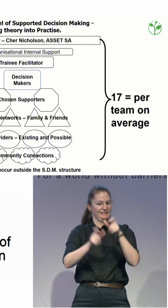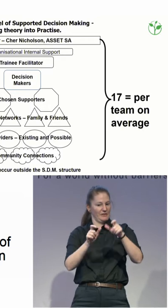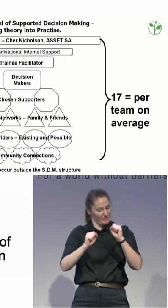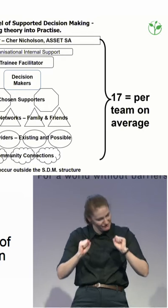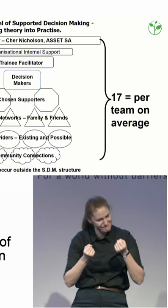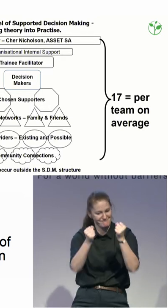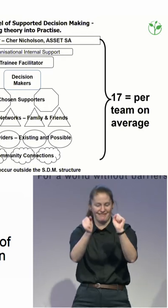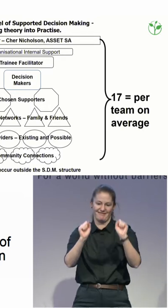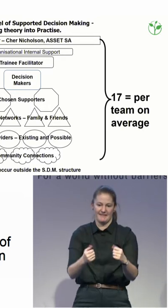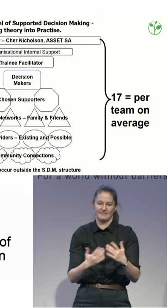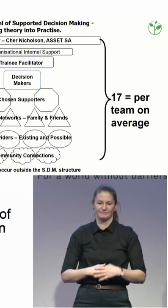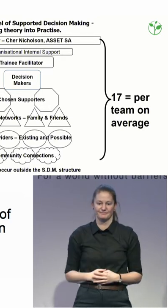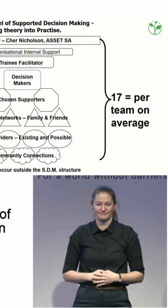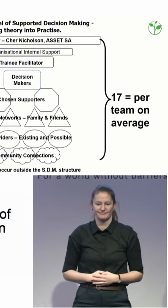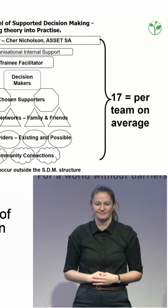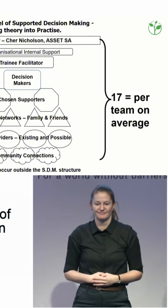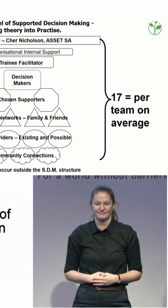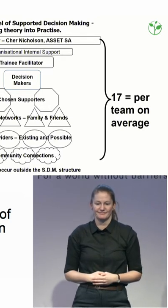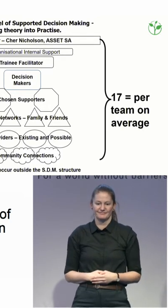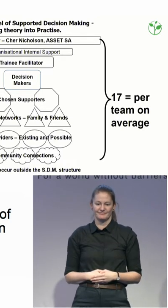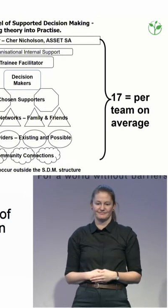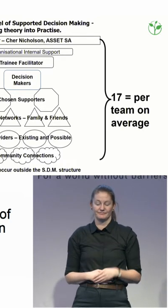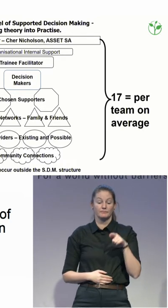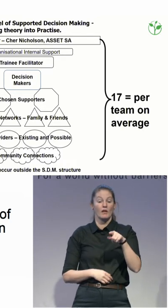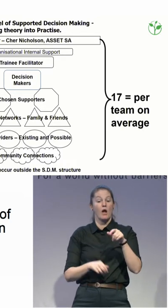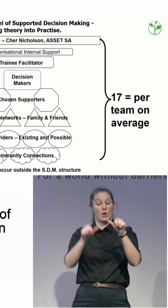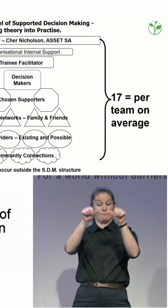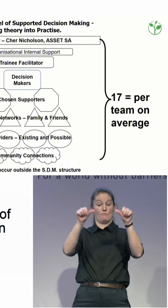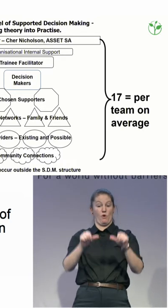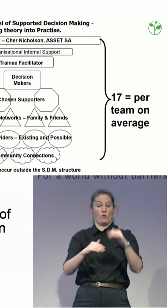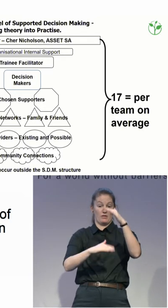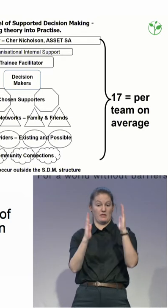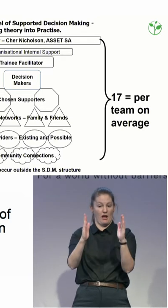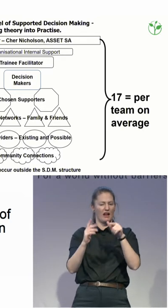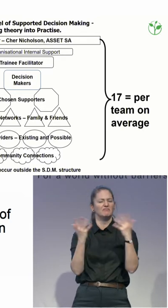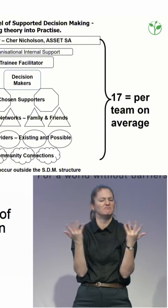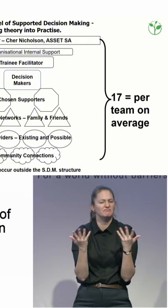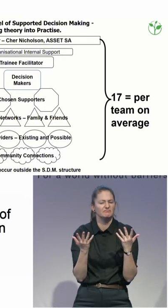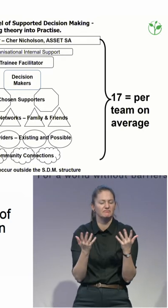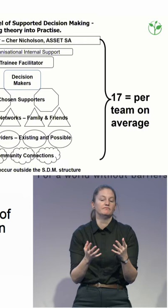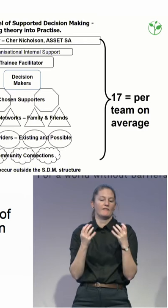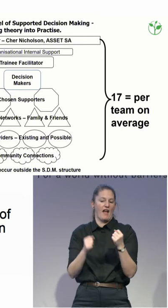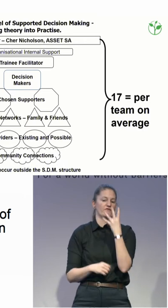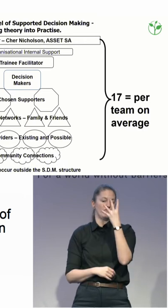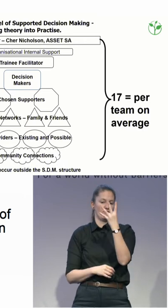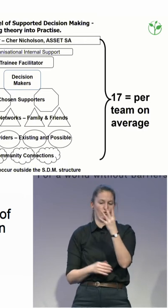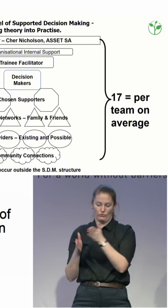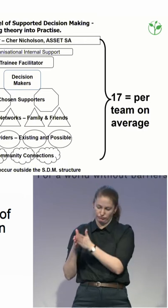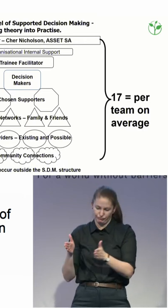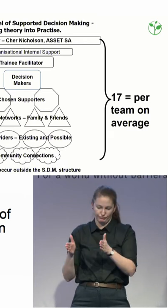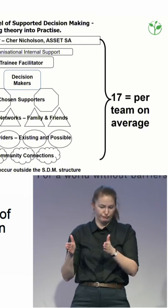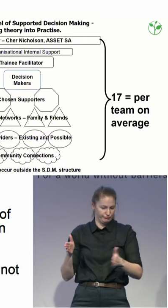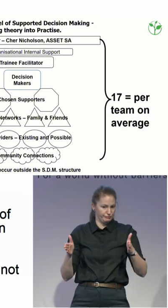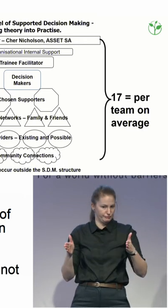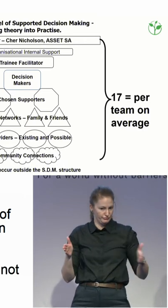Next slide. There's four phases in the model, and I haven't, I'm afraid, got time to go into it in any depth.